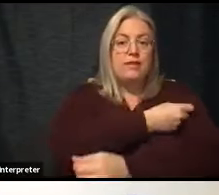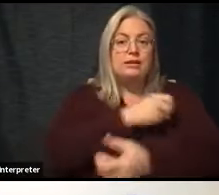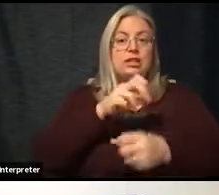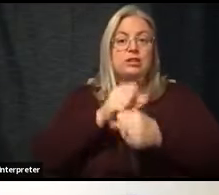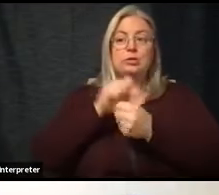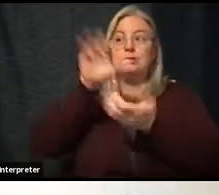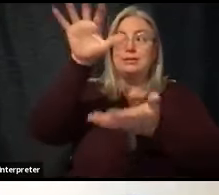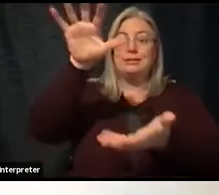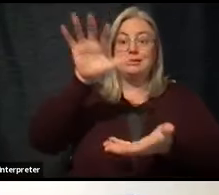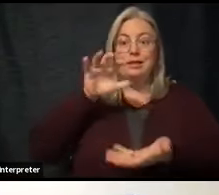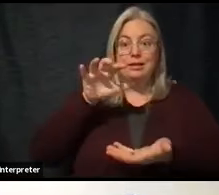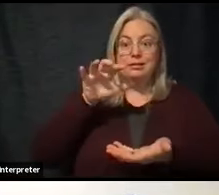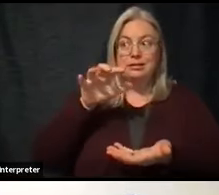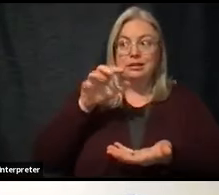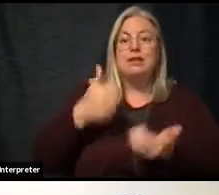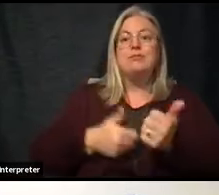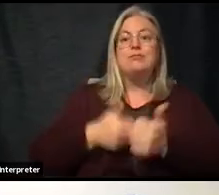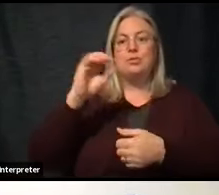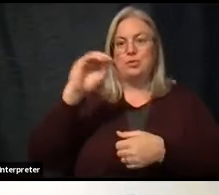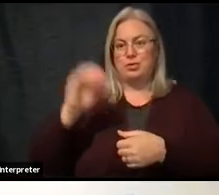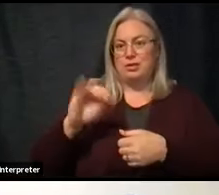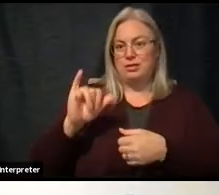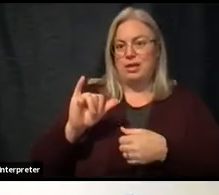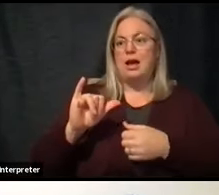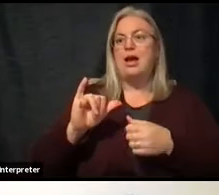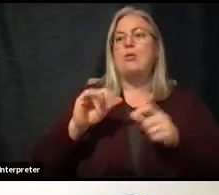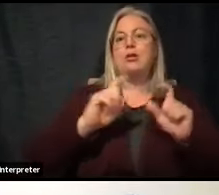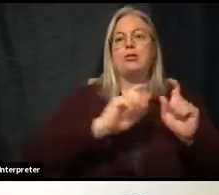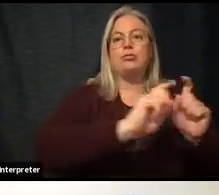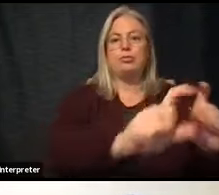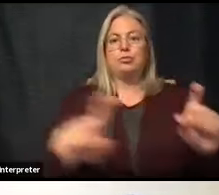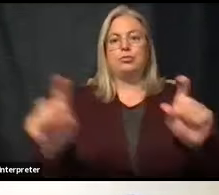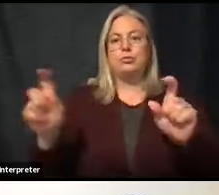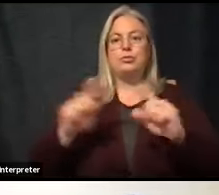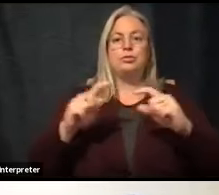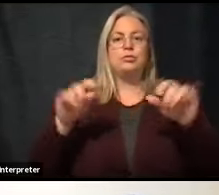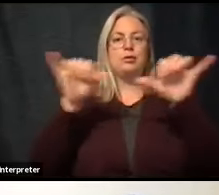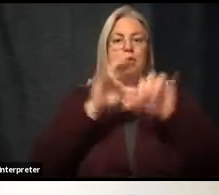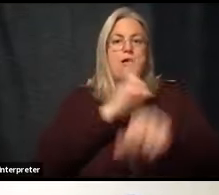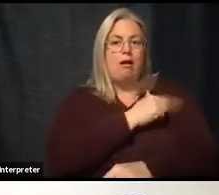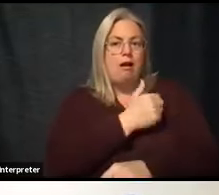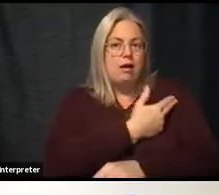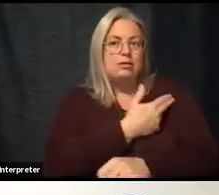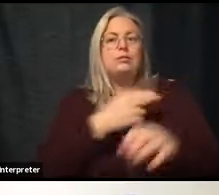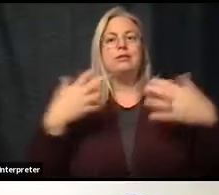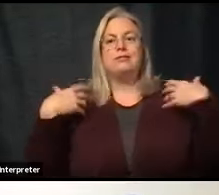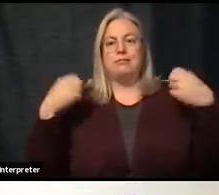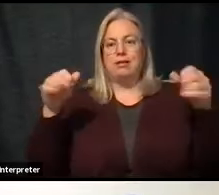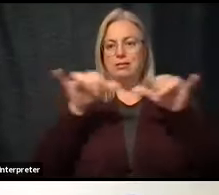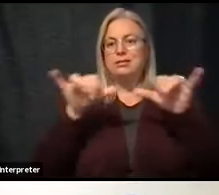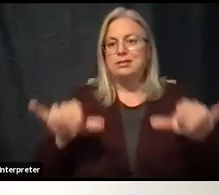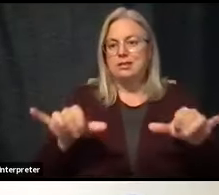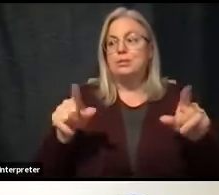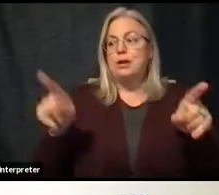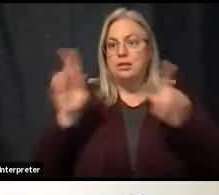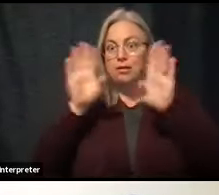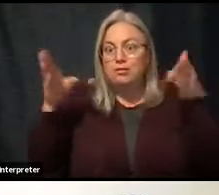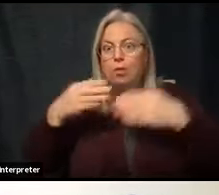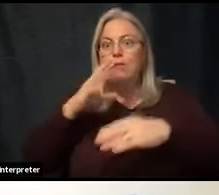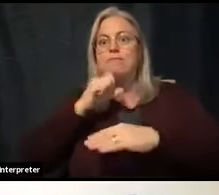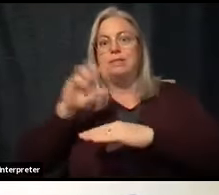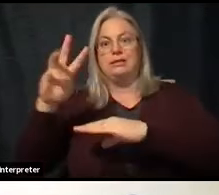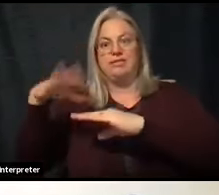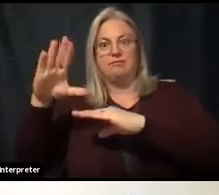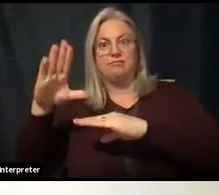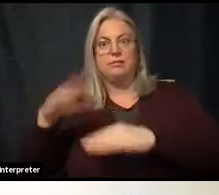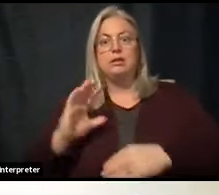big portion of that that's also going to our health systems who are also vaccinating in the 65-plus category. So, our 5,600